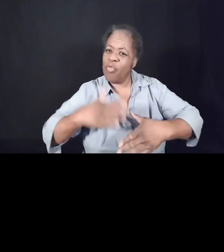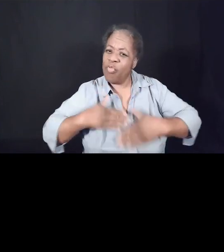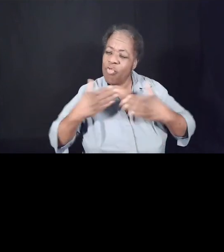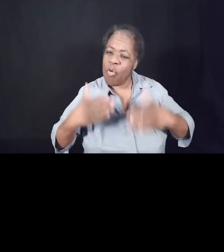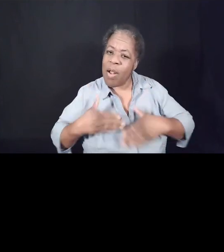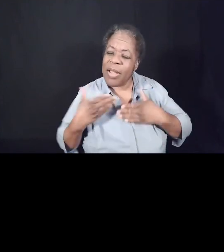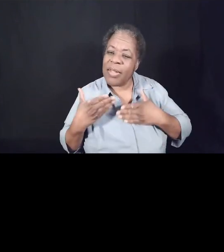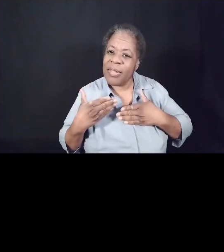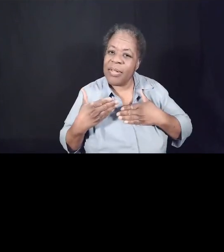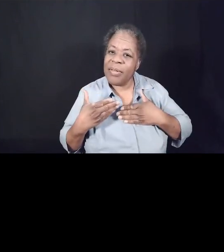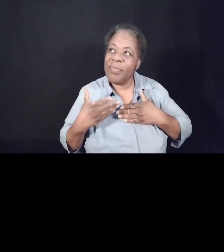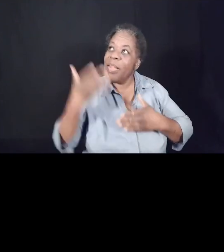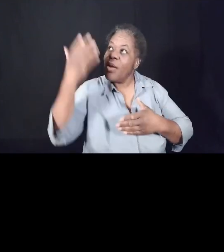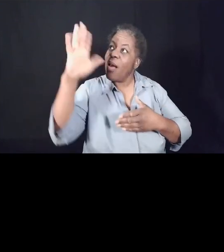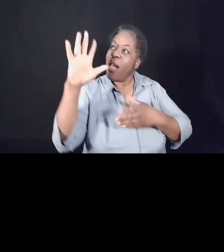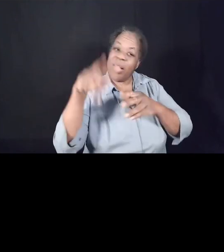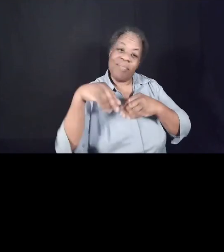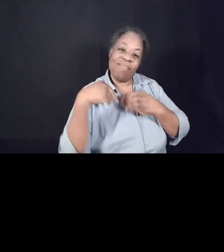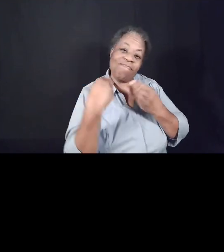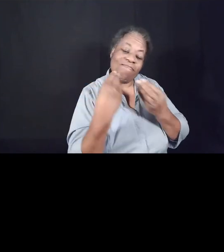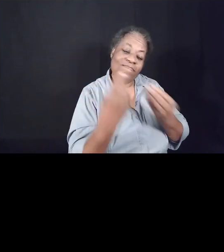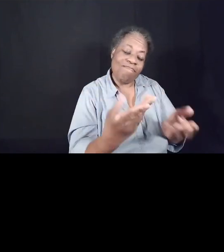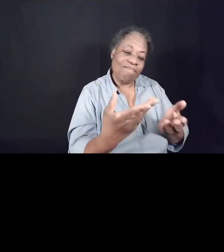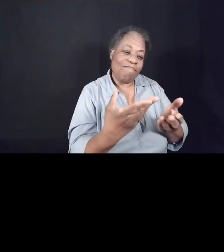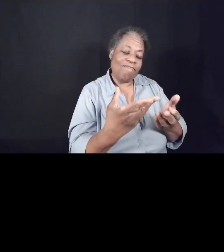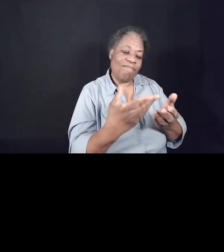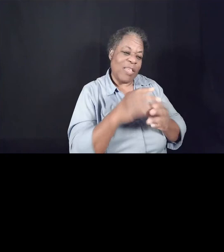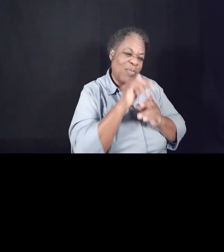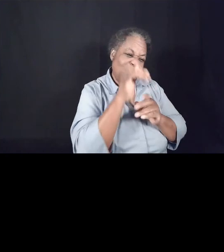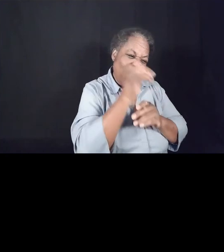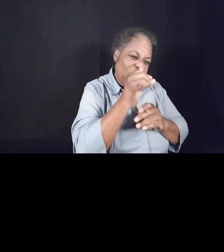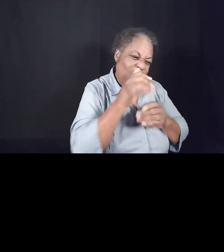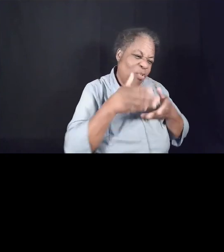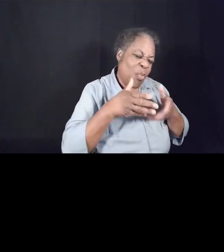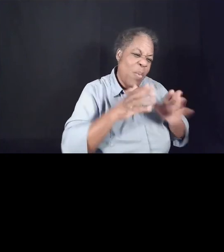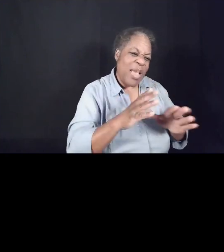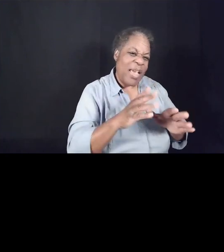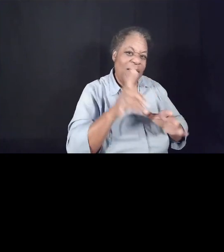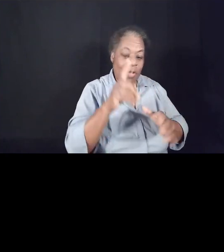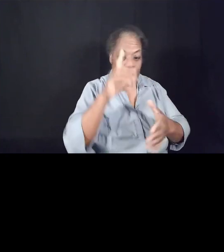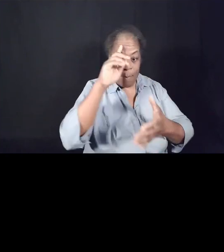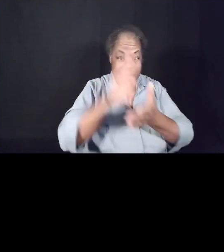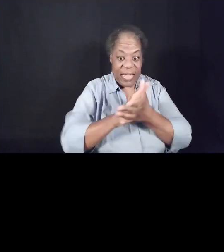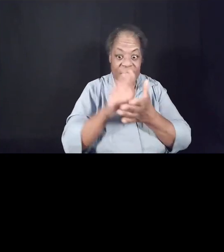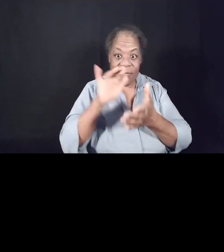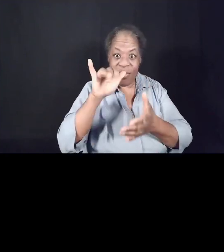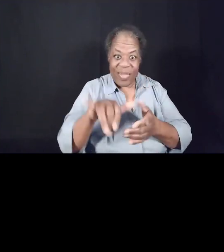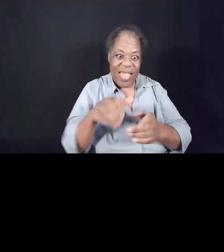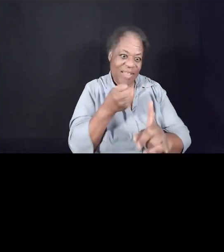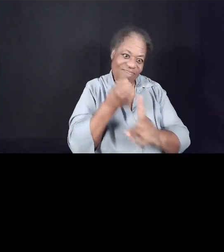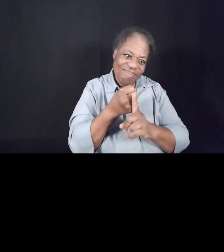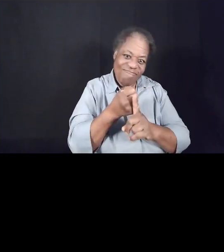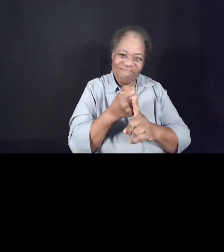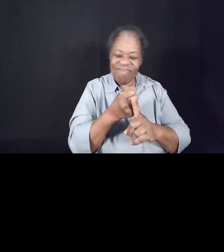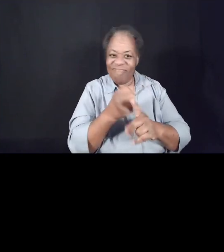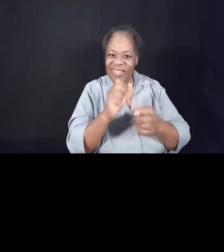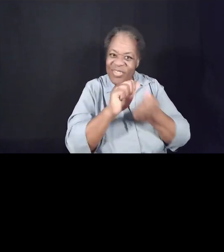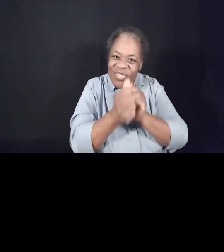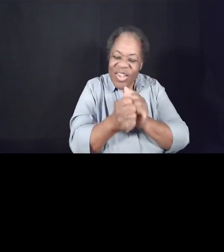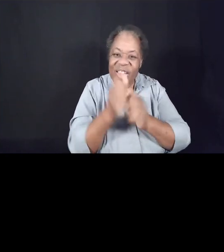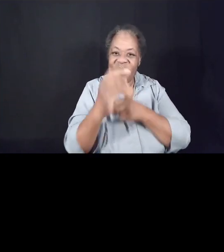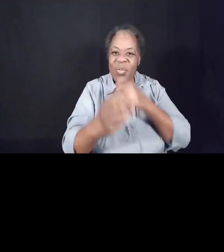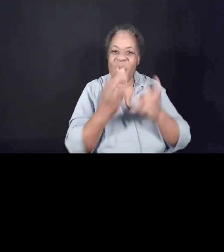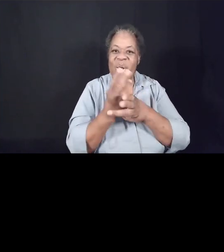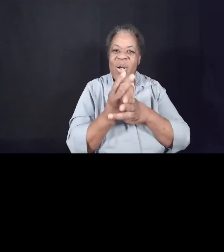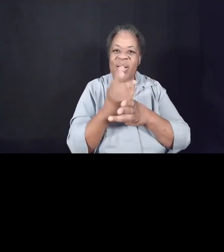And may God bless you with enough foolishness to believe that you can make a difference in this world so that you can do